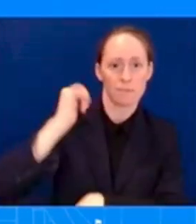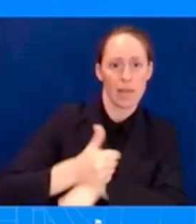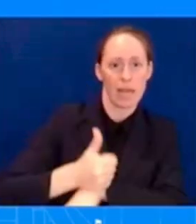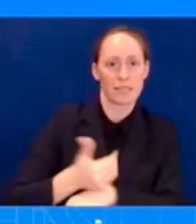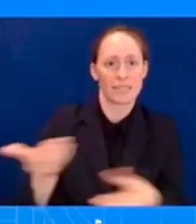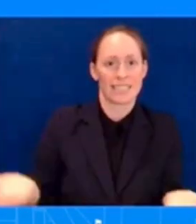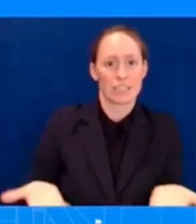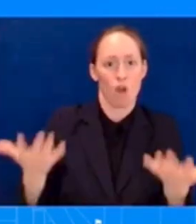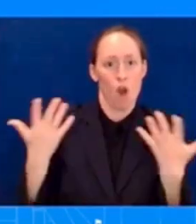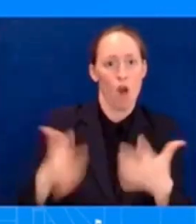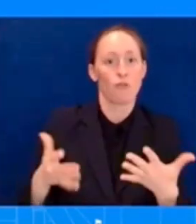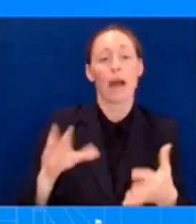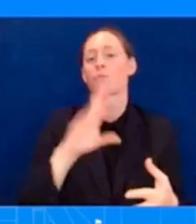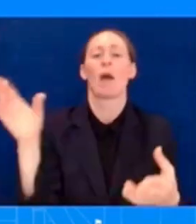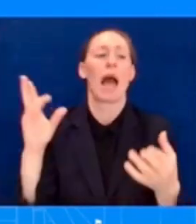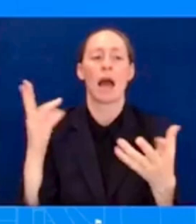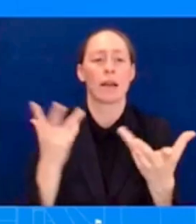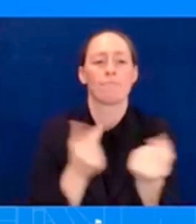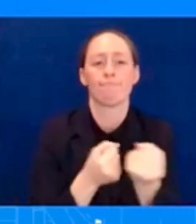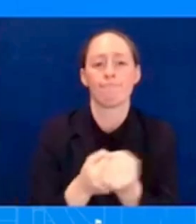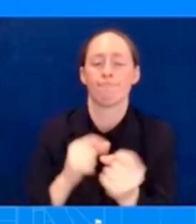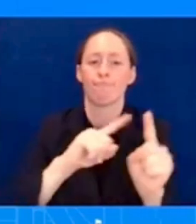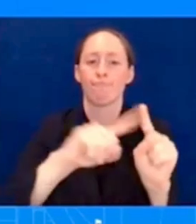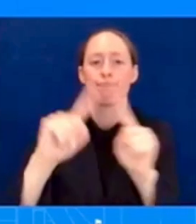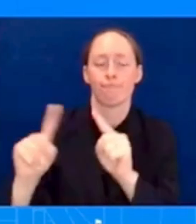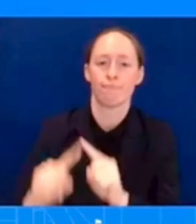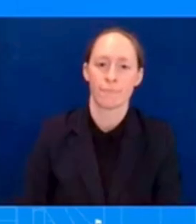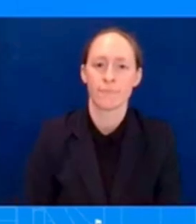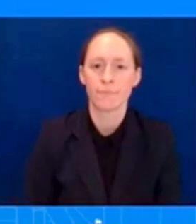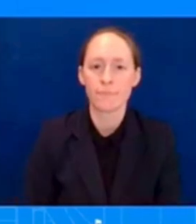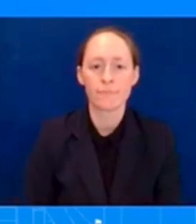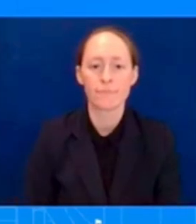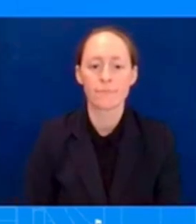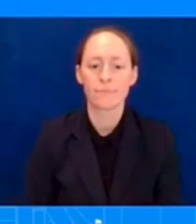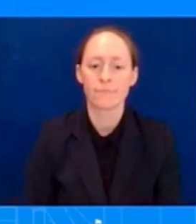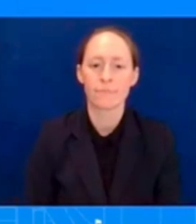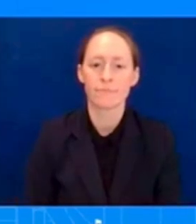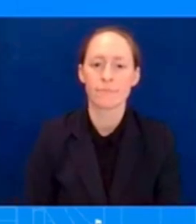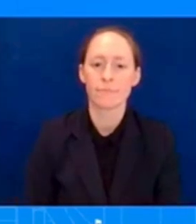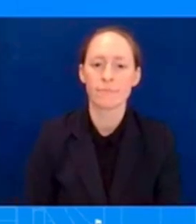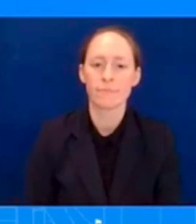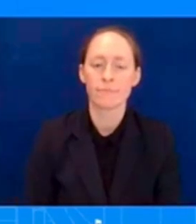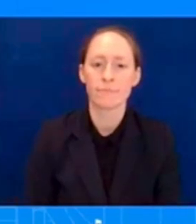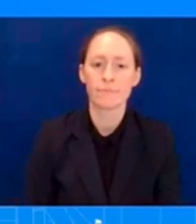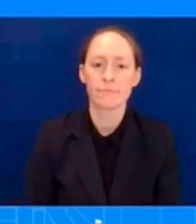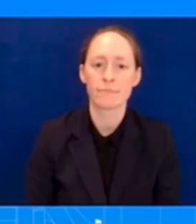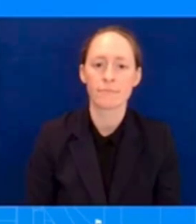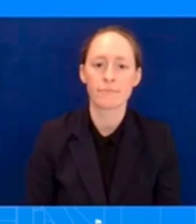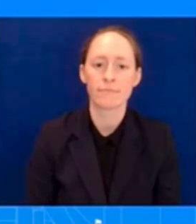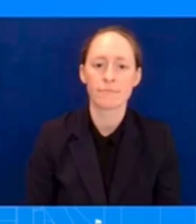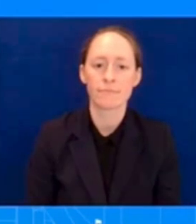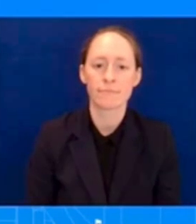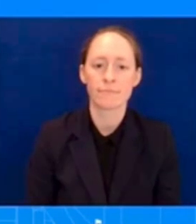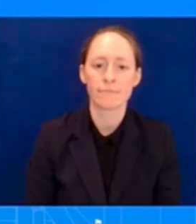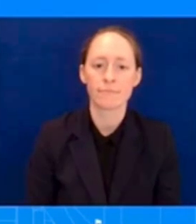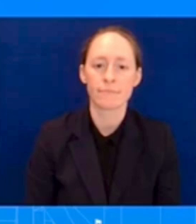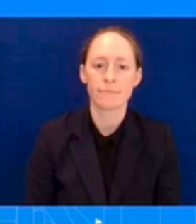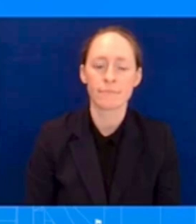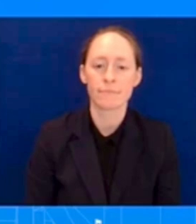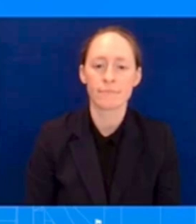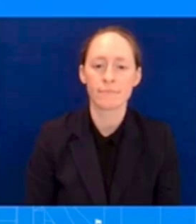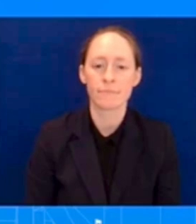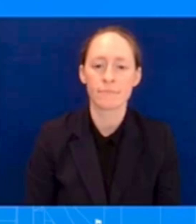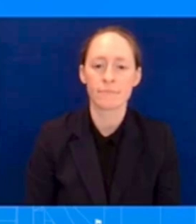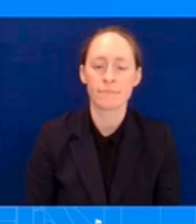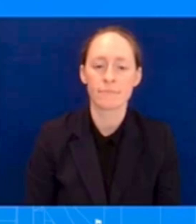uh administrator uh the administration included 12 billion uh for the fema's disaster relief fund in the supplemental requests set to congress